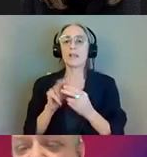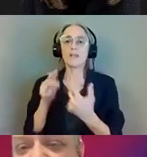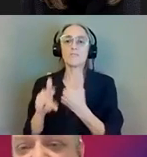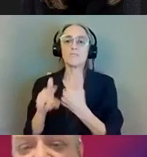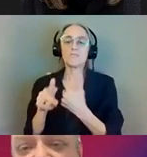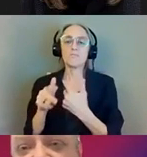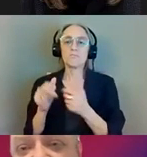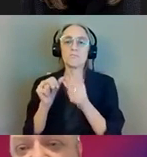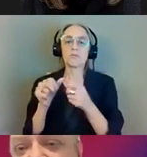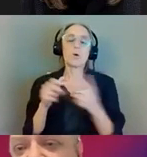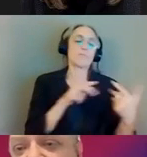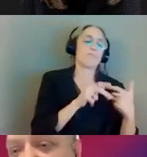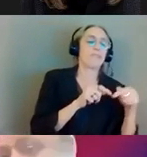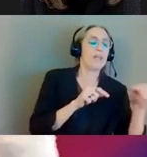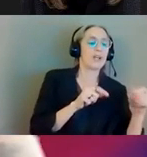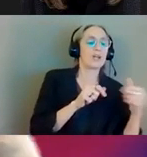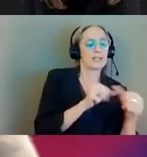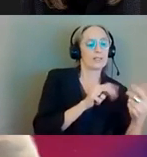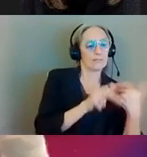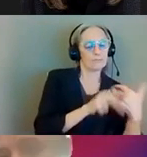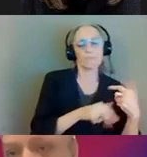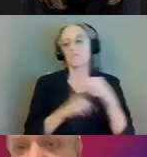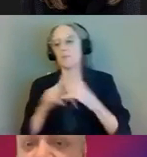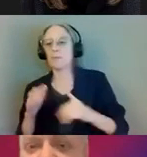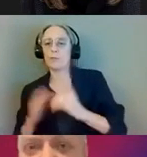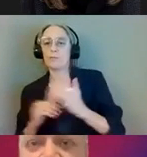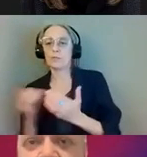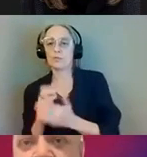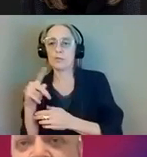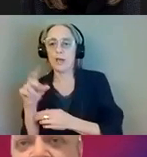And again, this is all starting here, hopefully within a month or two.